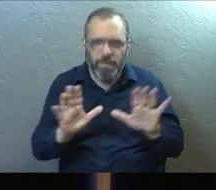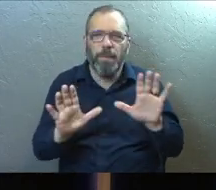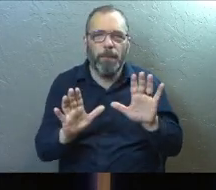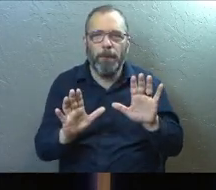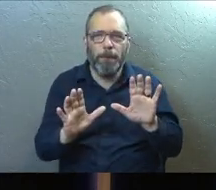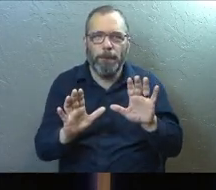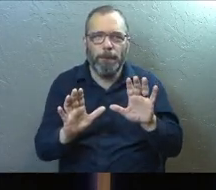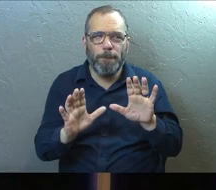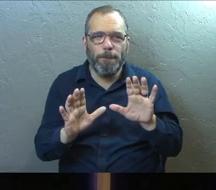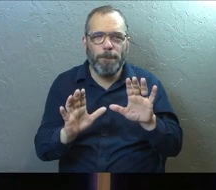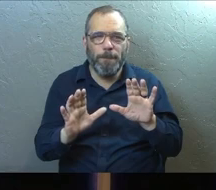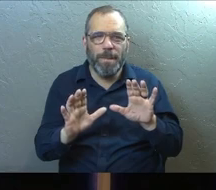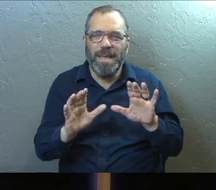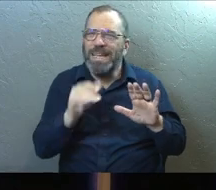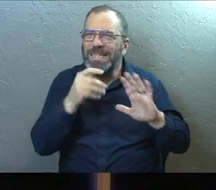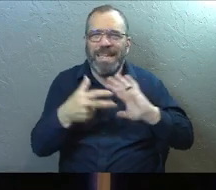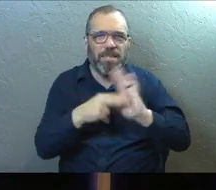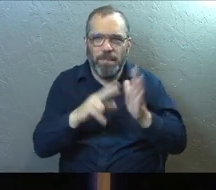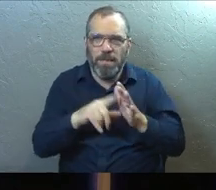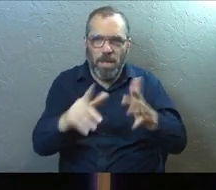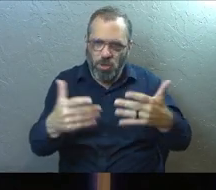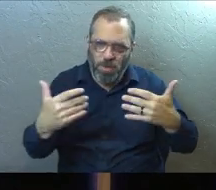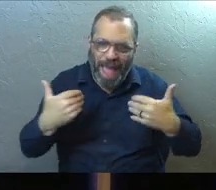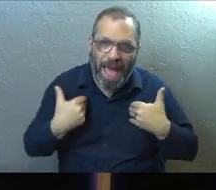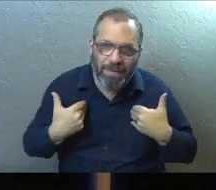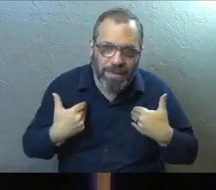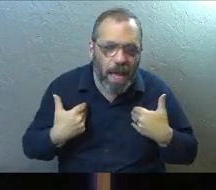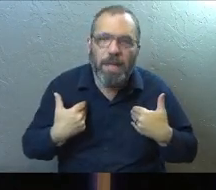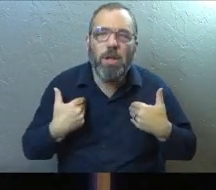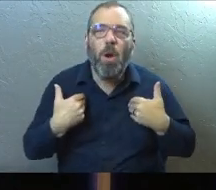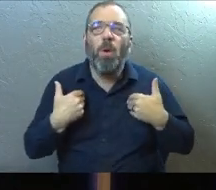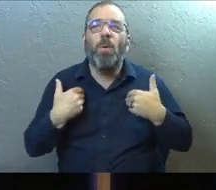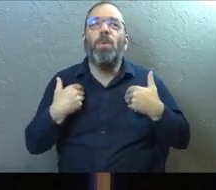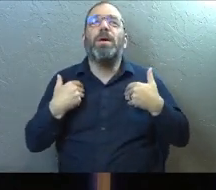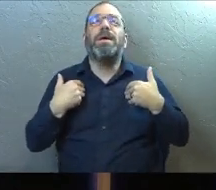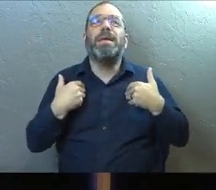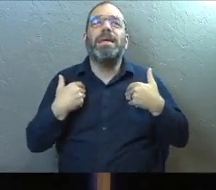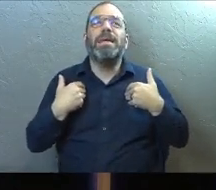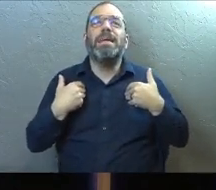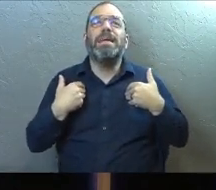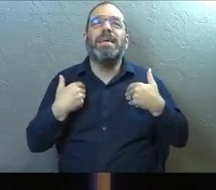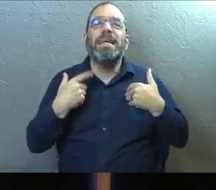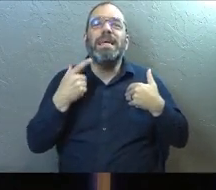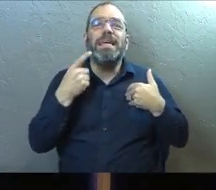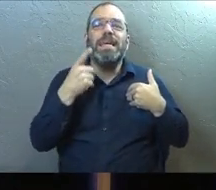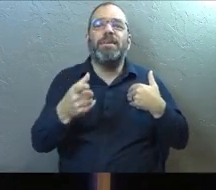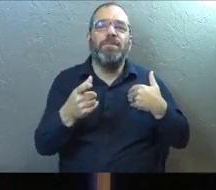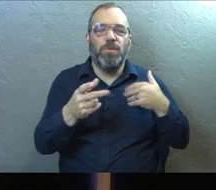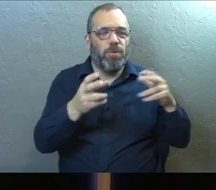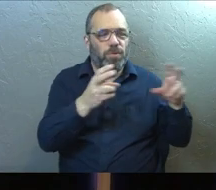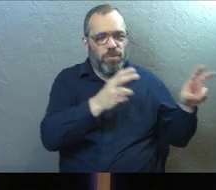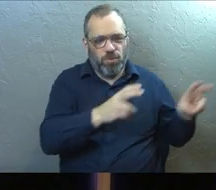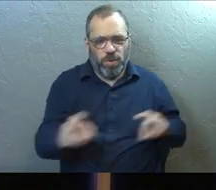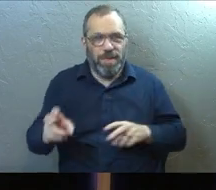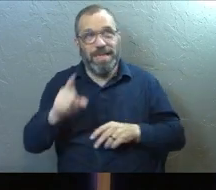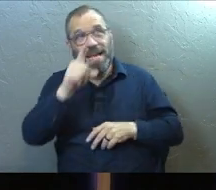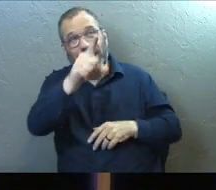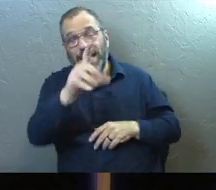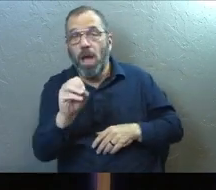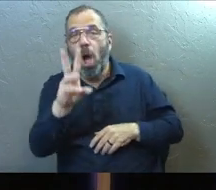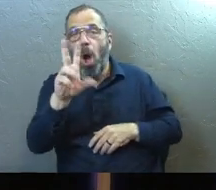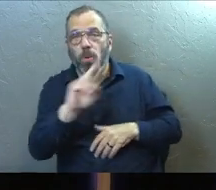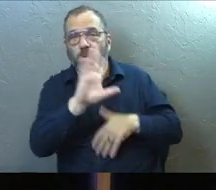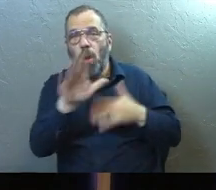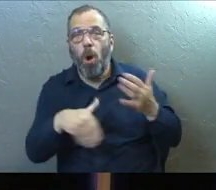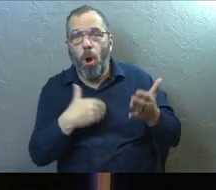It's not about whether or not you have the stuff. It's about whether or not you shifted over to God owns it all.